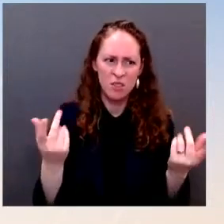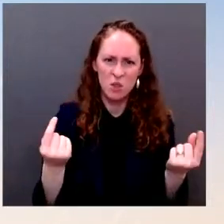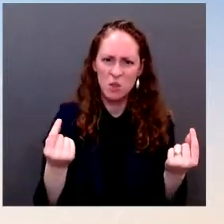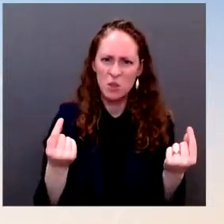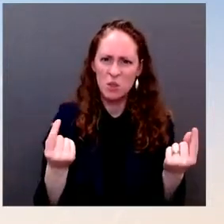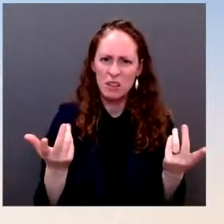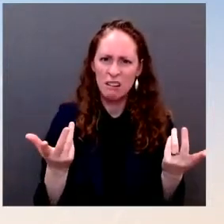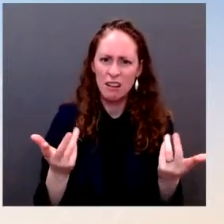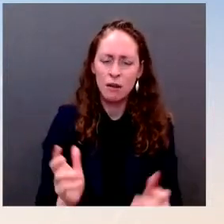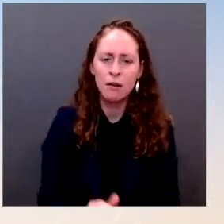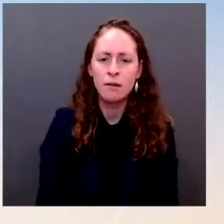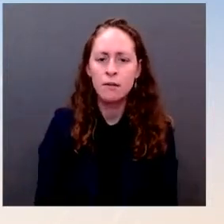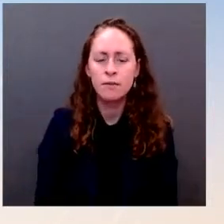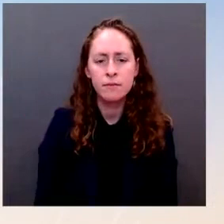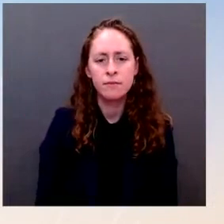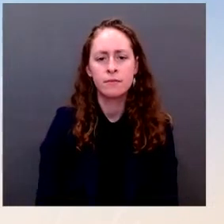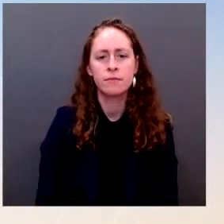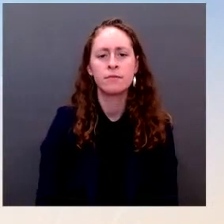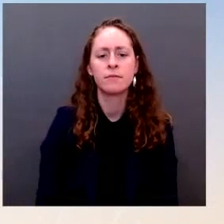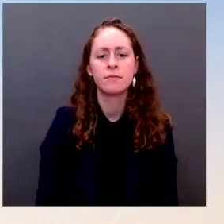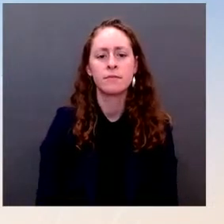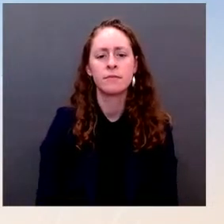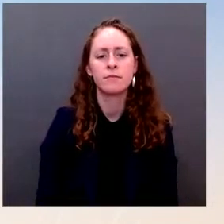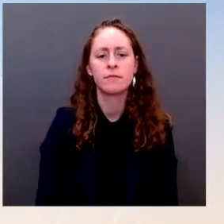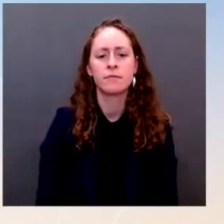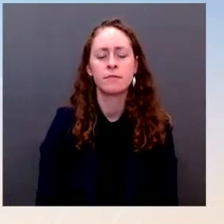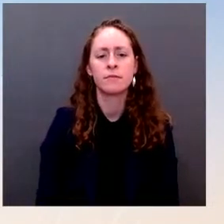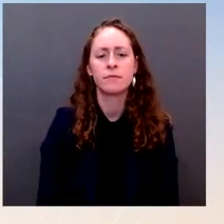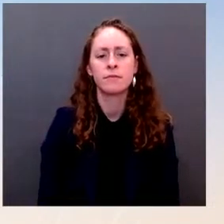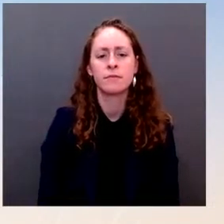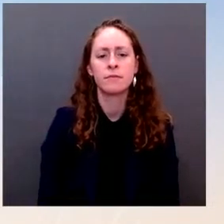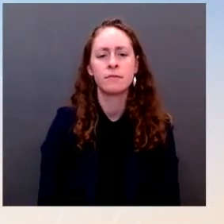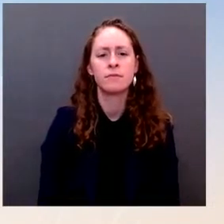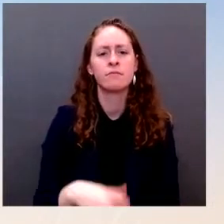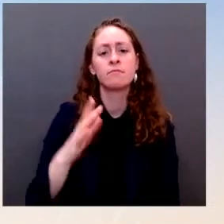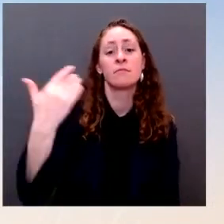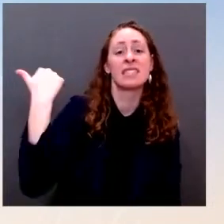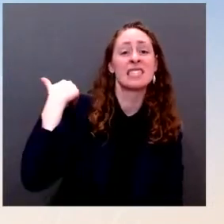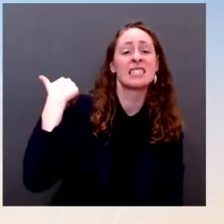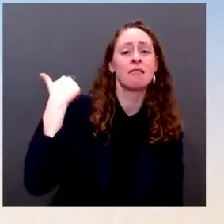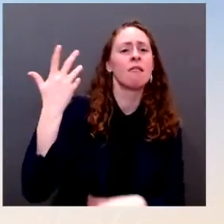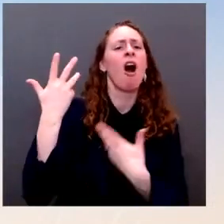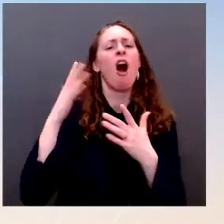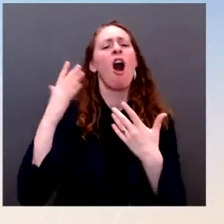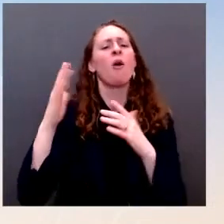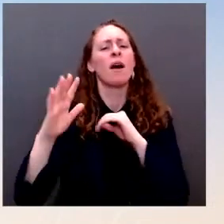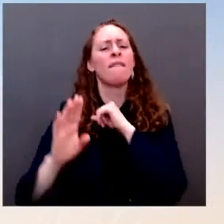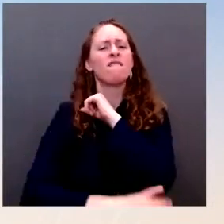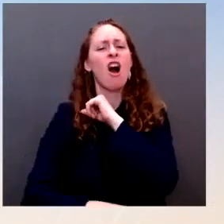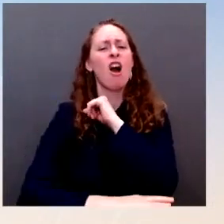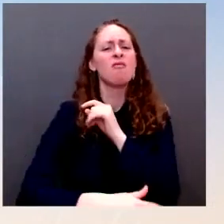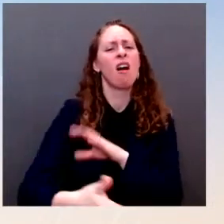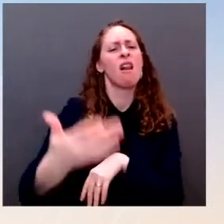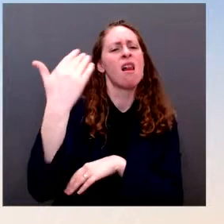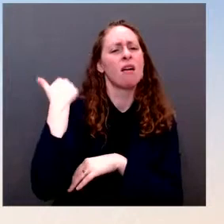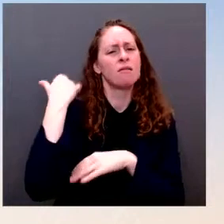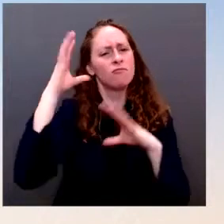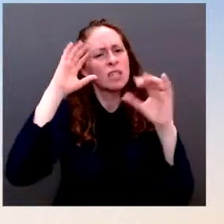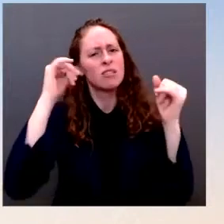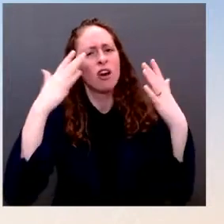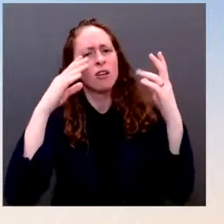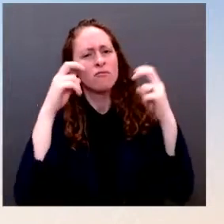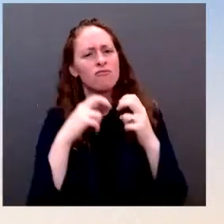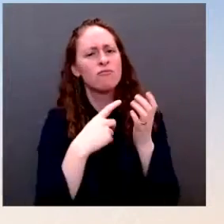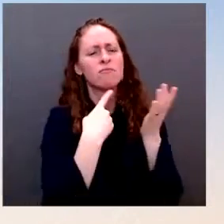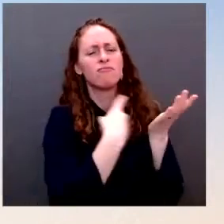and committed to a large aid package. That is something that we've been implementing and delivering since that point in time. So, actually, it's been continuous